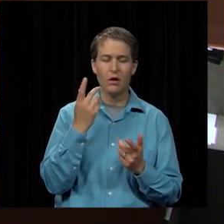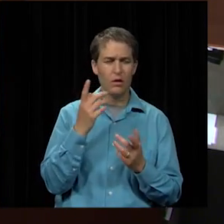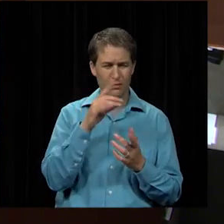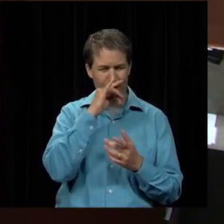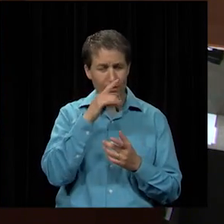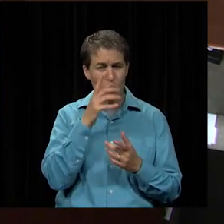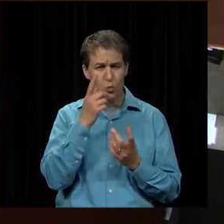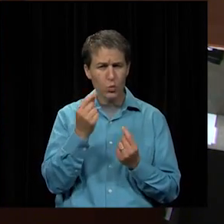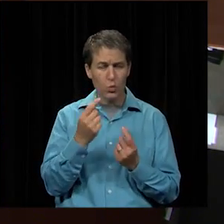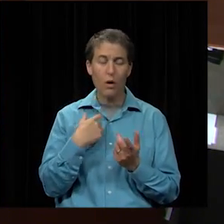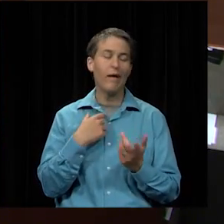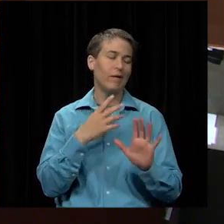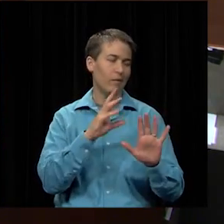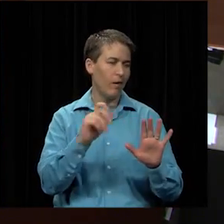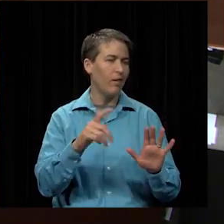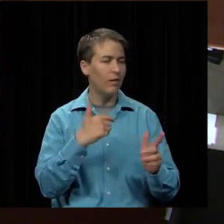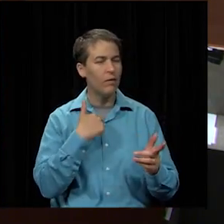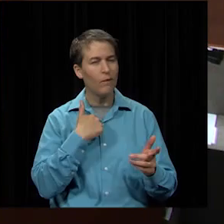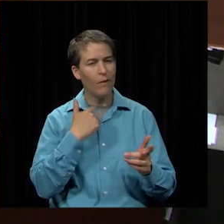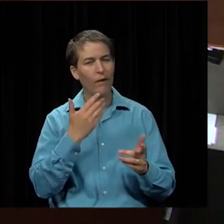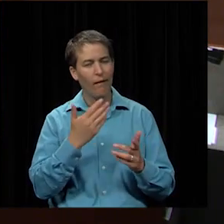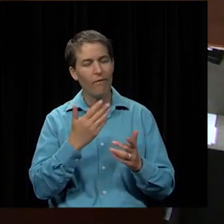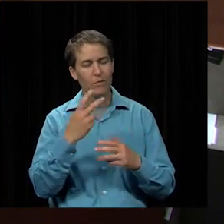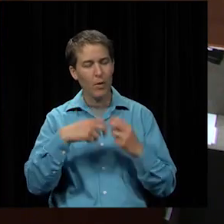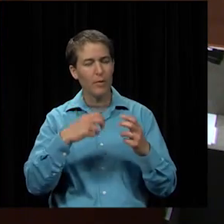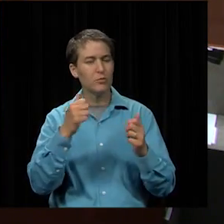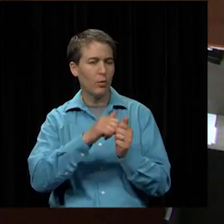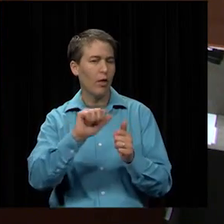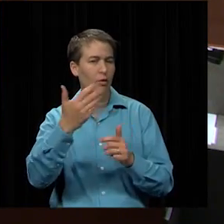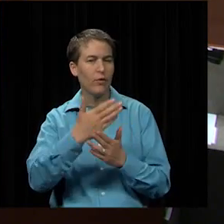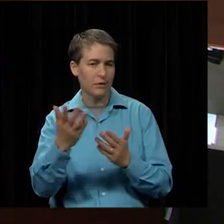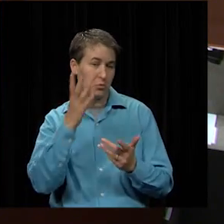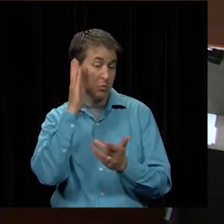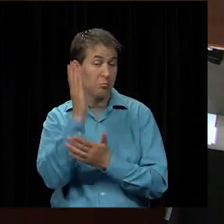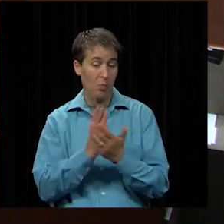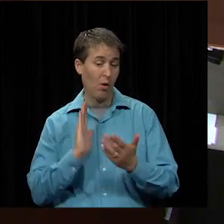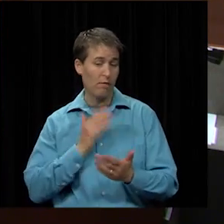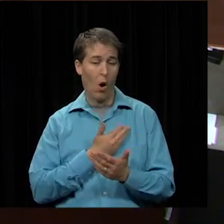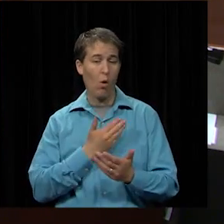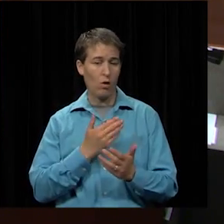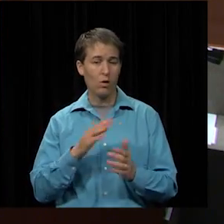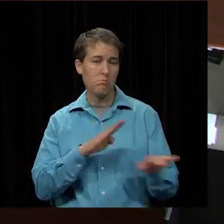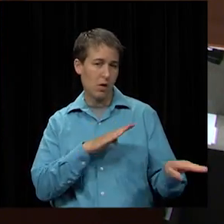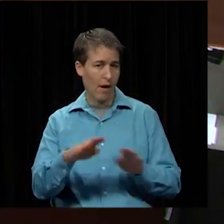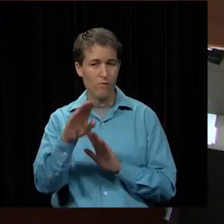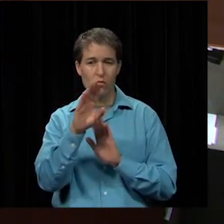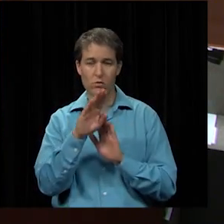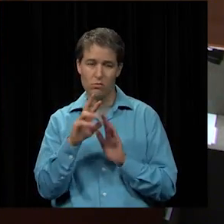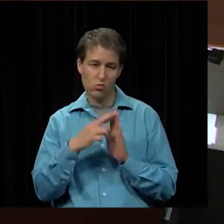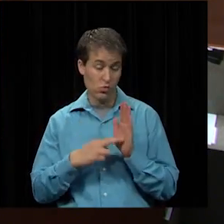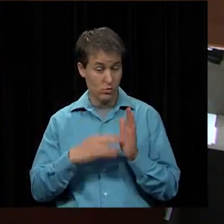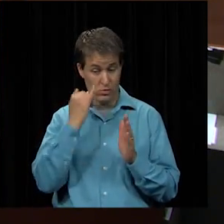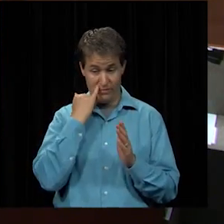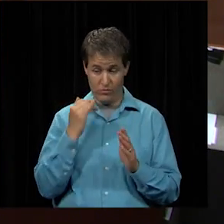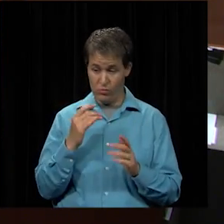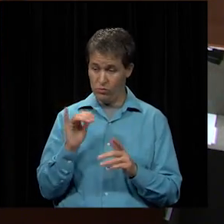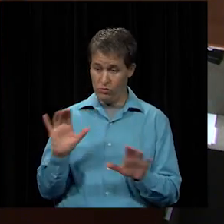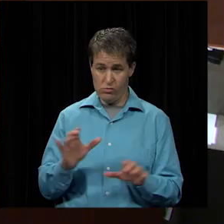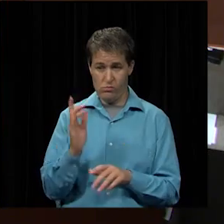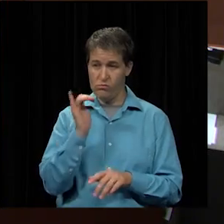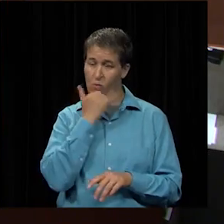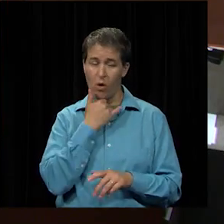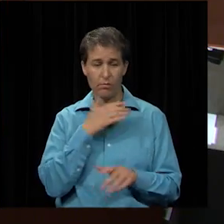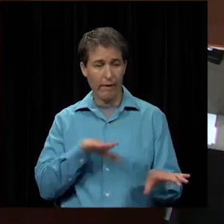we have issues like that with other things sometimes and it'd be part of our code of conduct if you do something inappropriate we would just address it with the